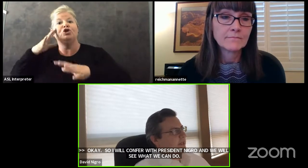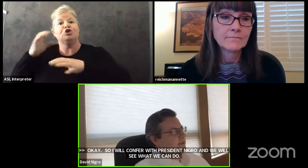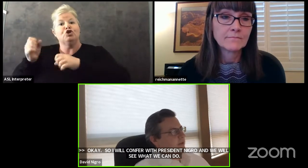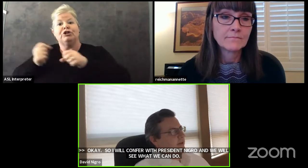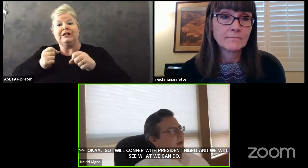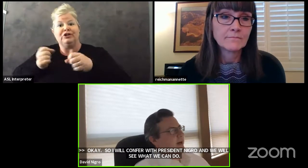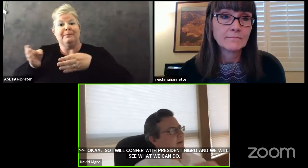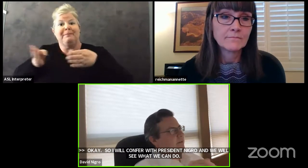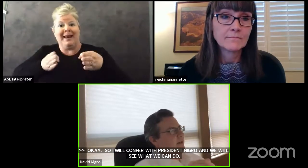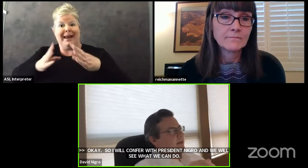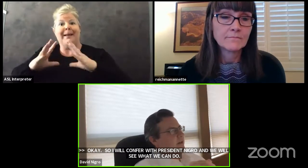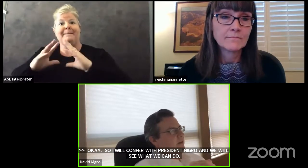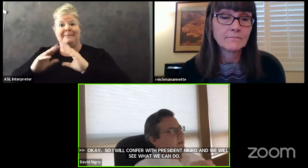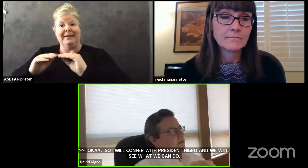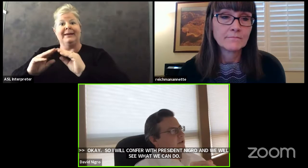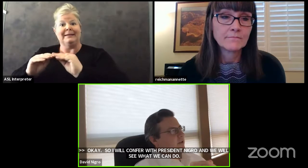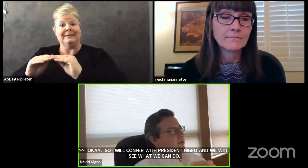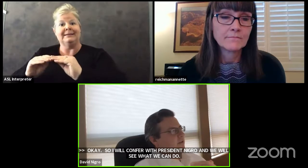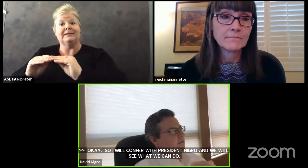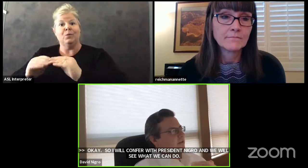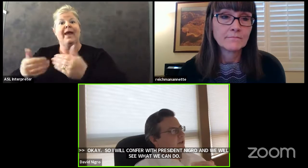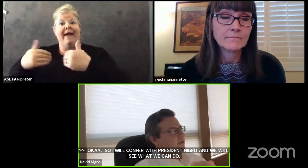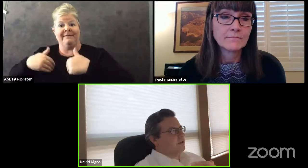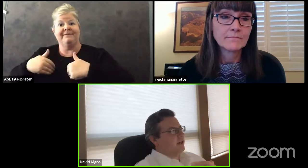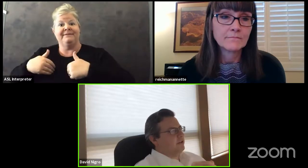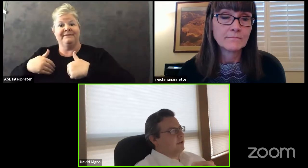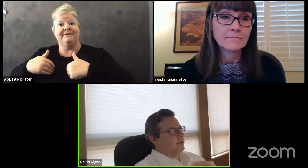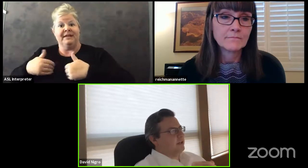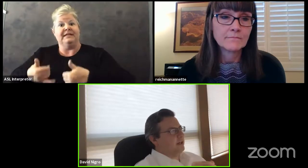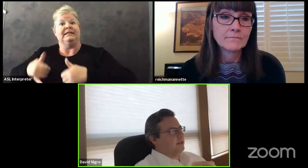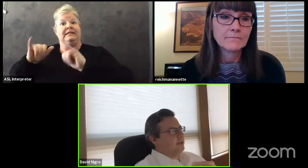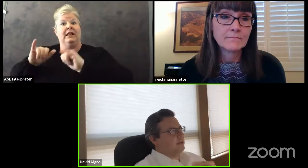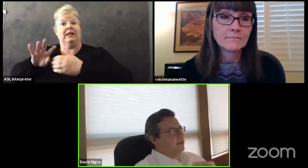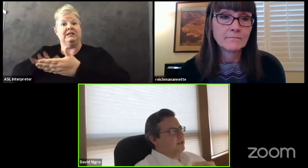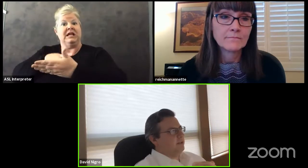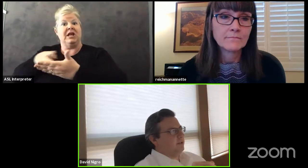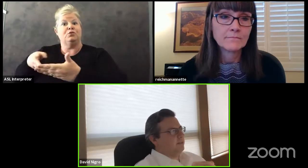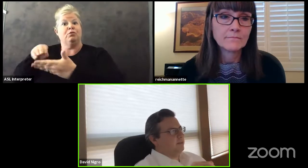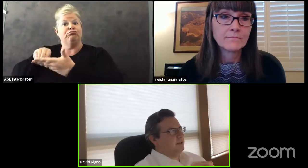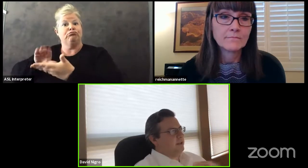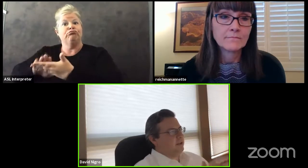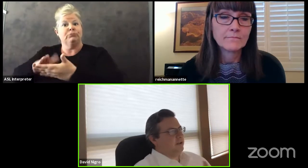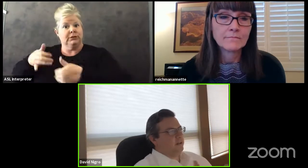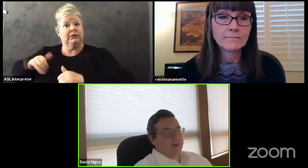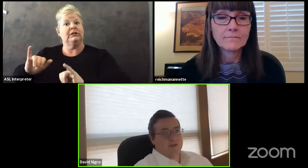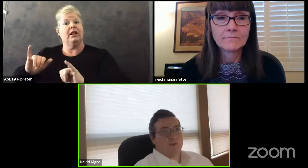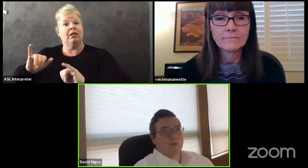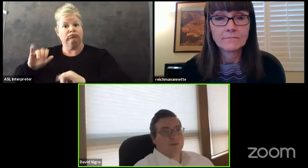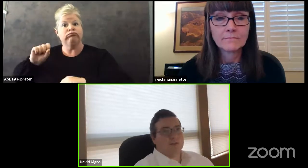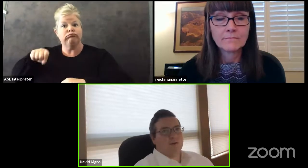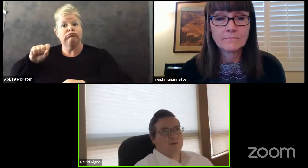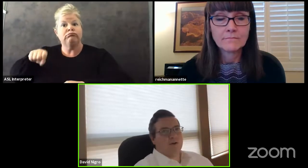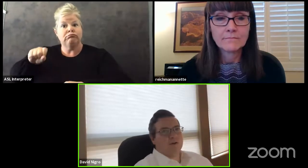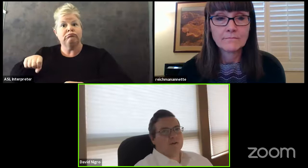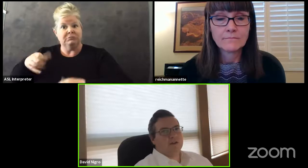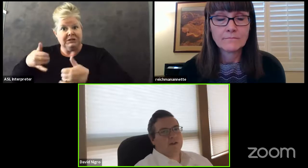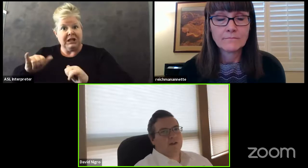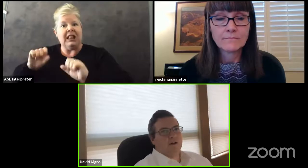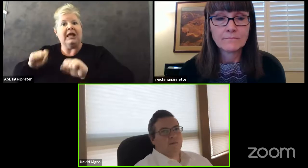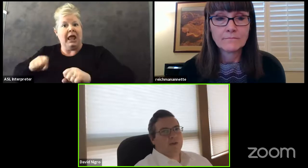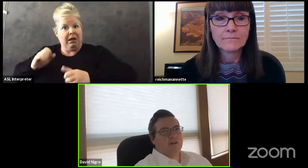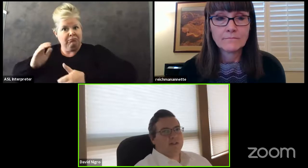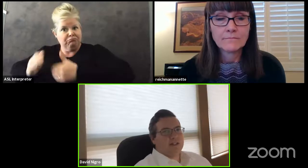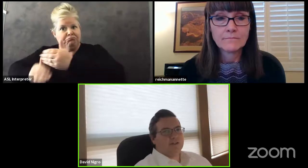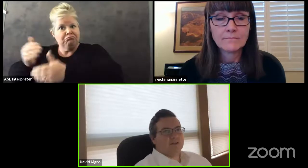uh meetings that we have are still on the schedule and and it's it's still potentially we could still proceed with those